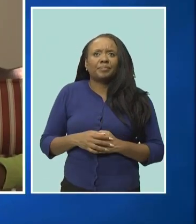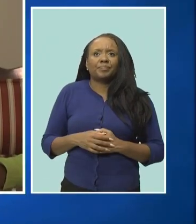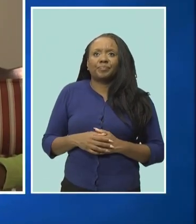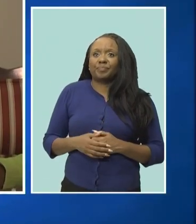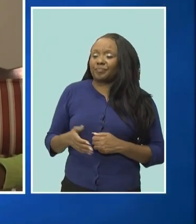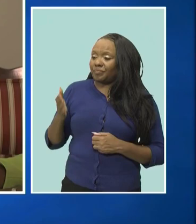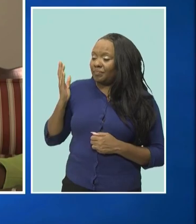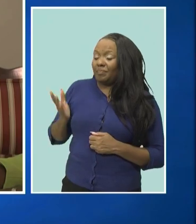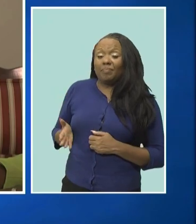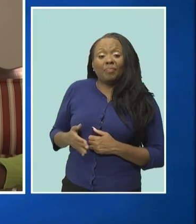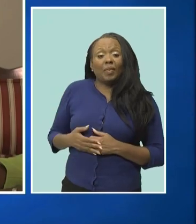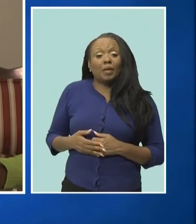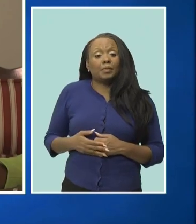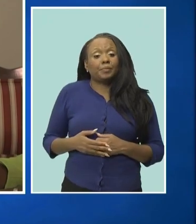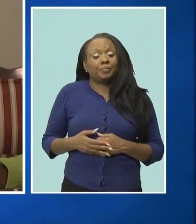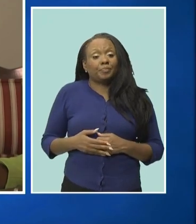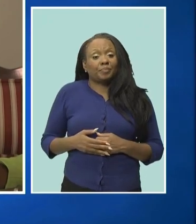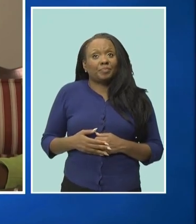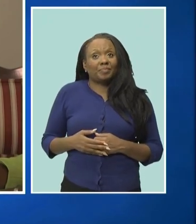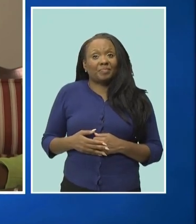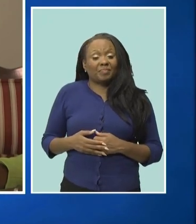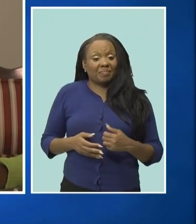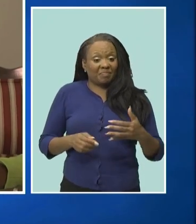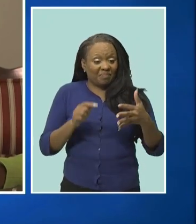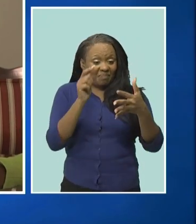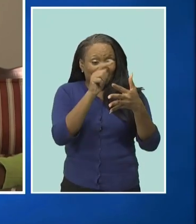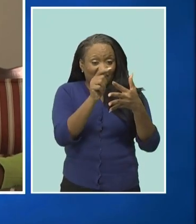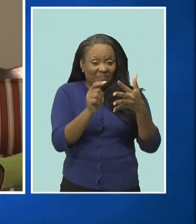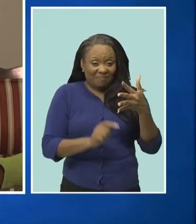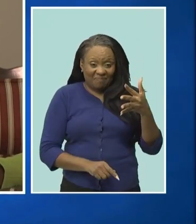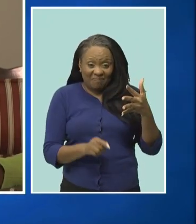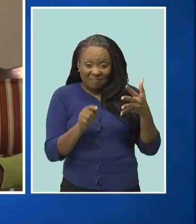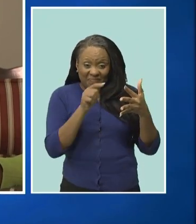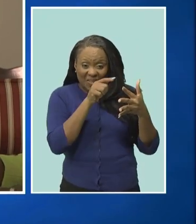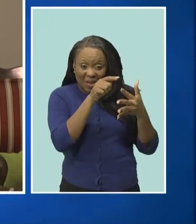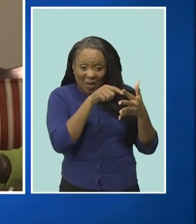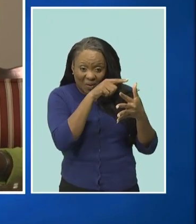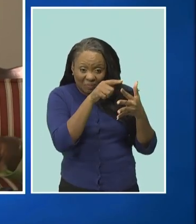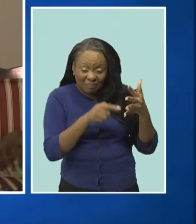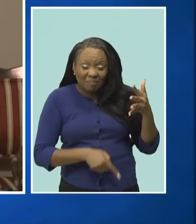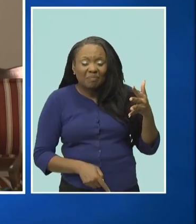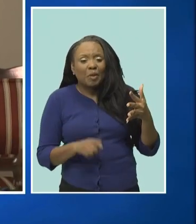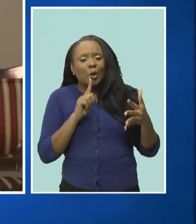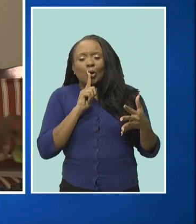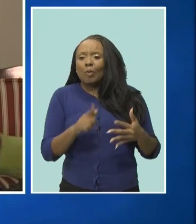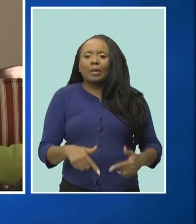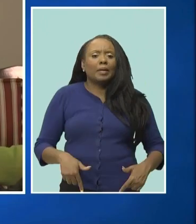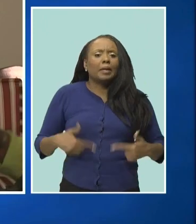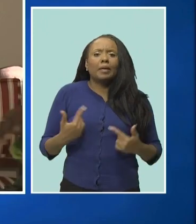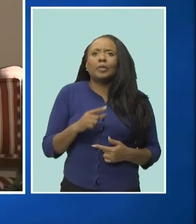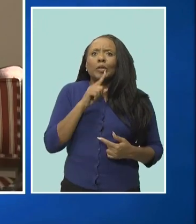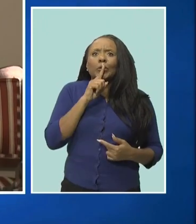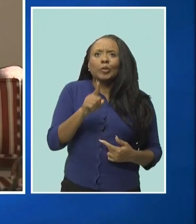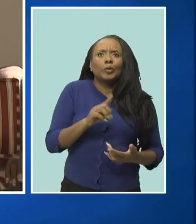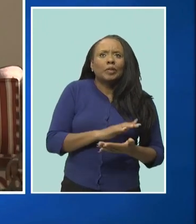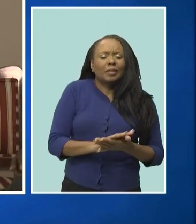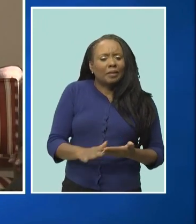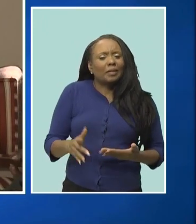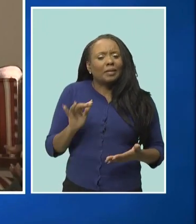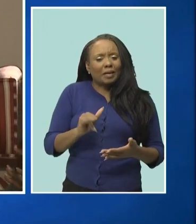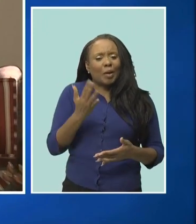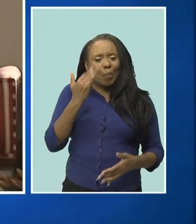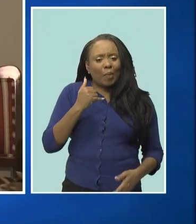live the principle that I ask people to live and that's why I ask to see you all